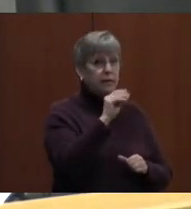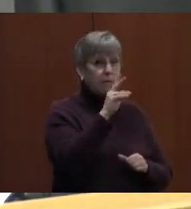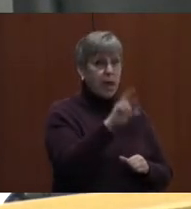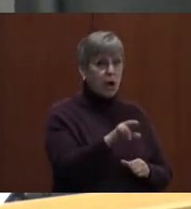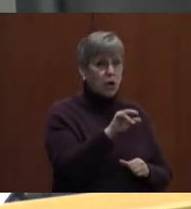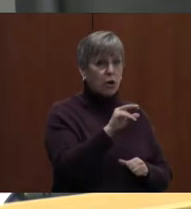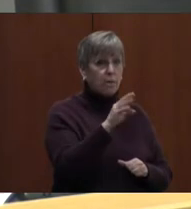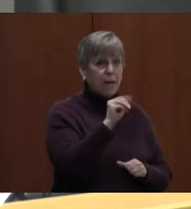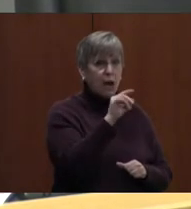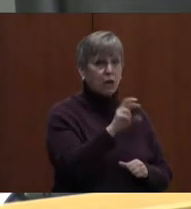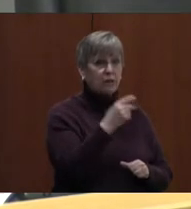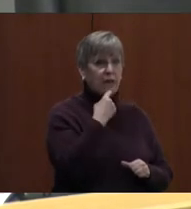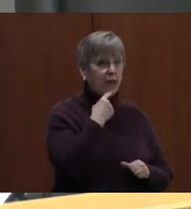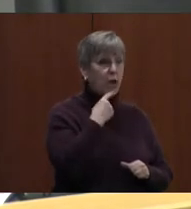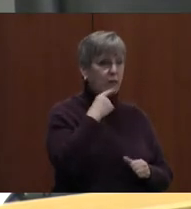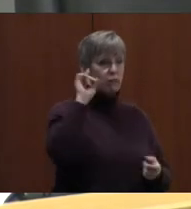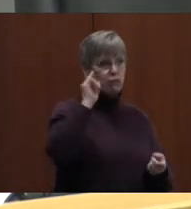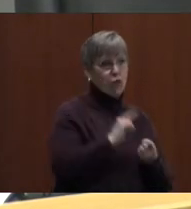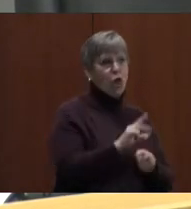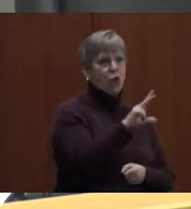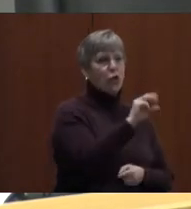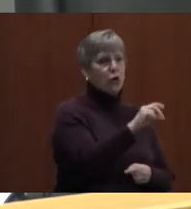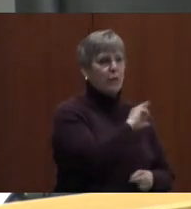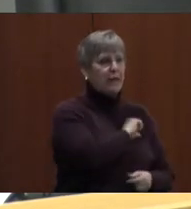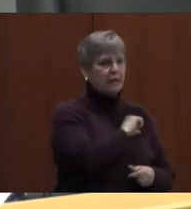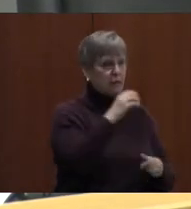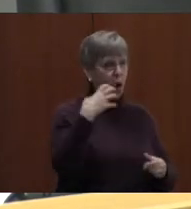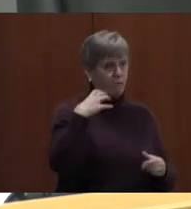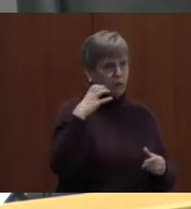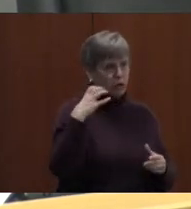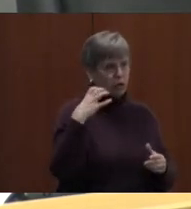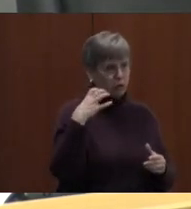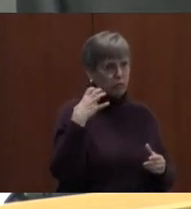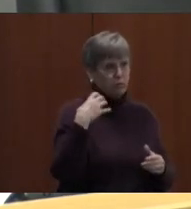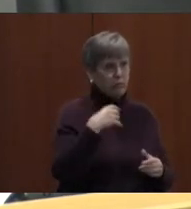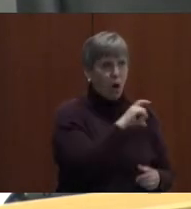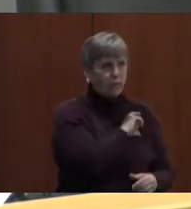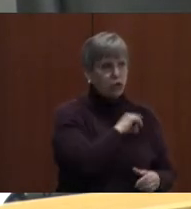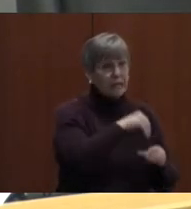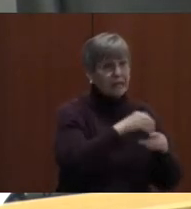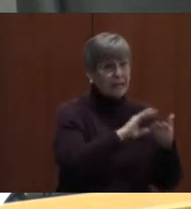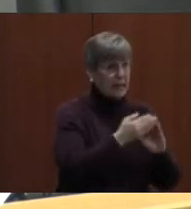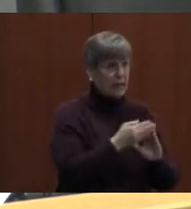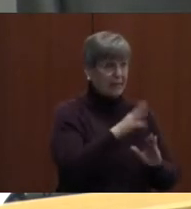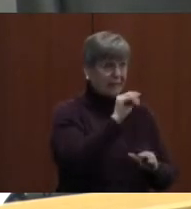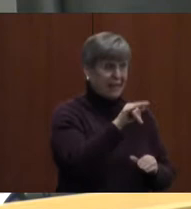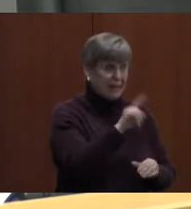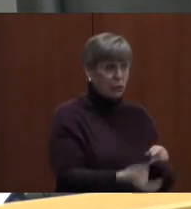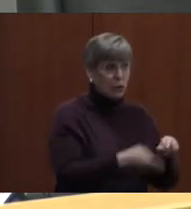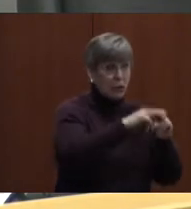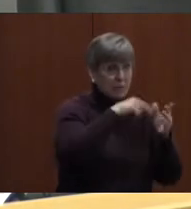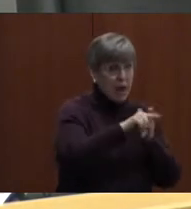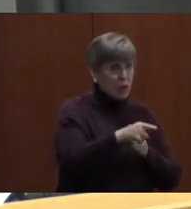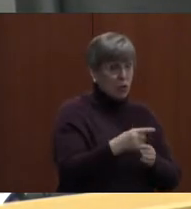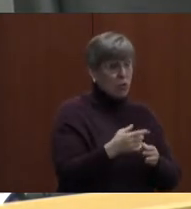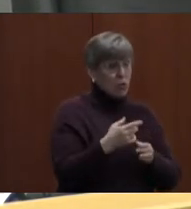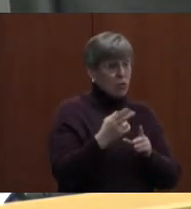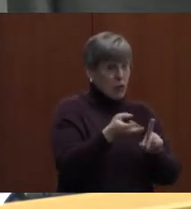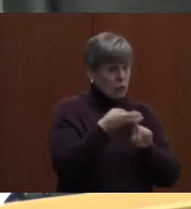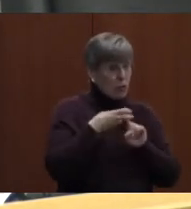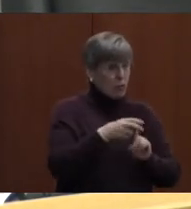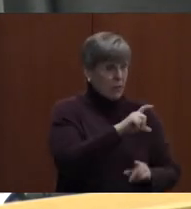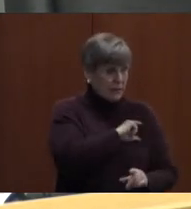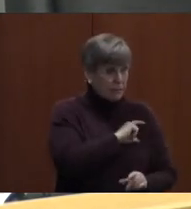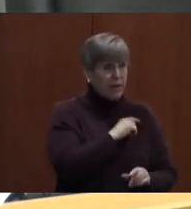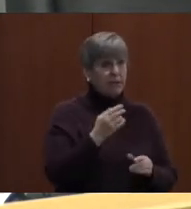she mentioned they were down 30 police officers in the city. The city's going to have to raise pay to attract police officers and benefits or